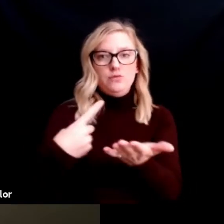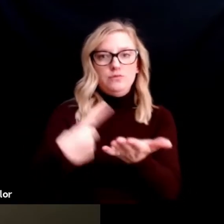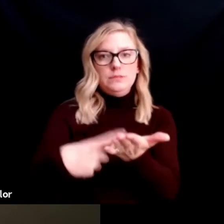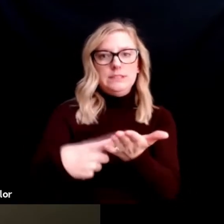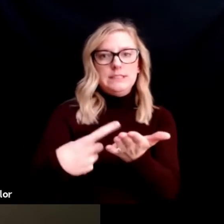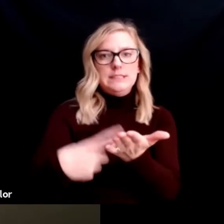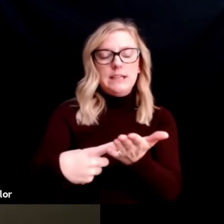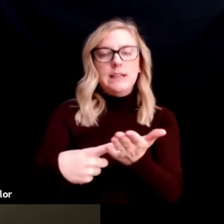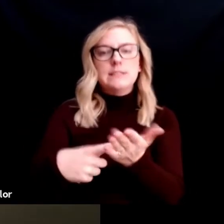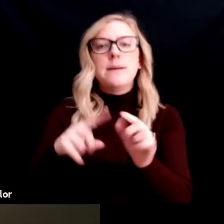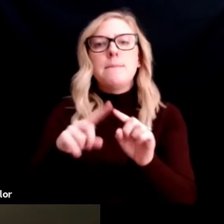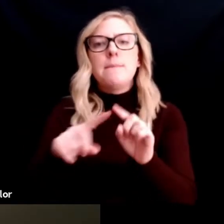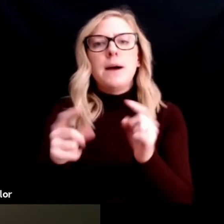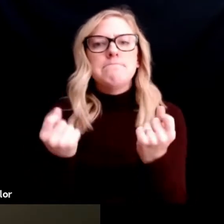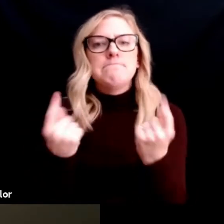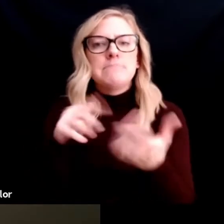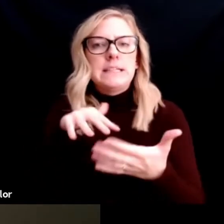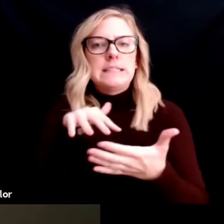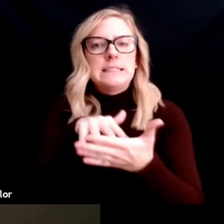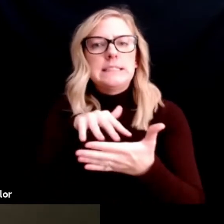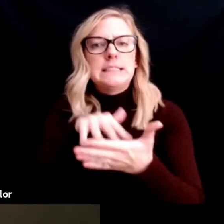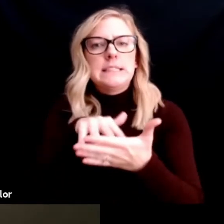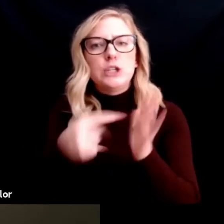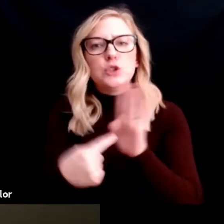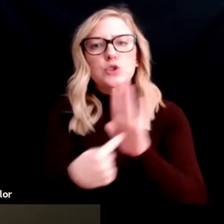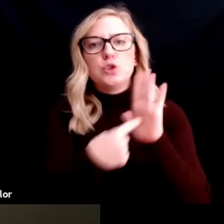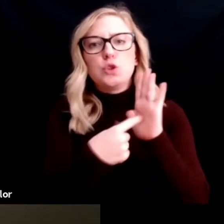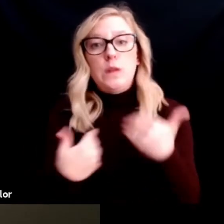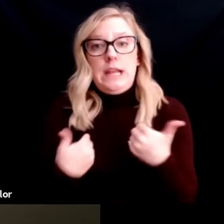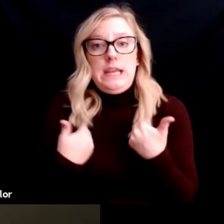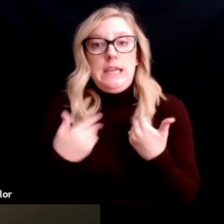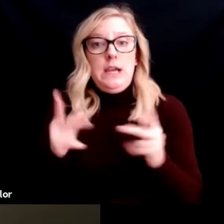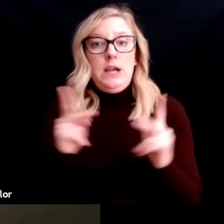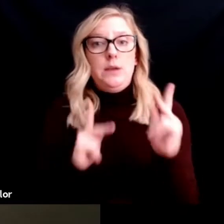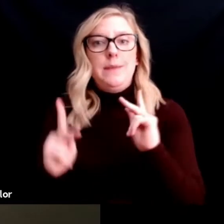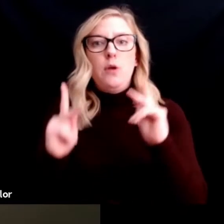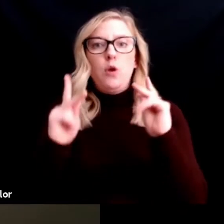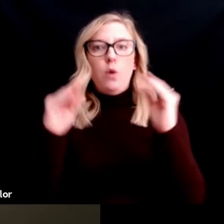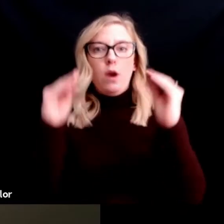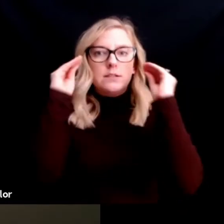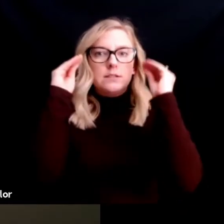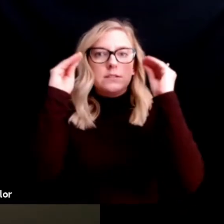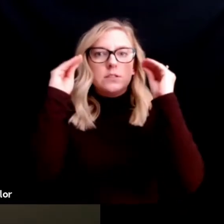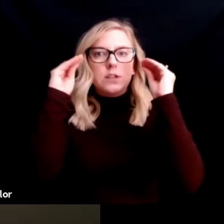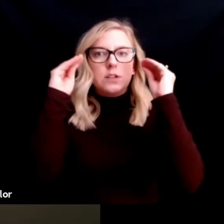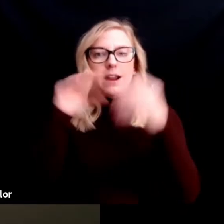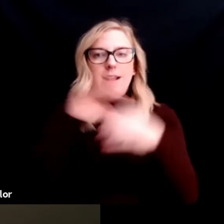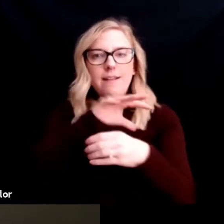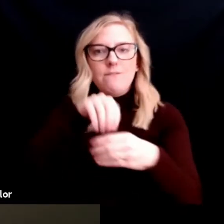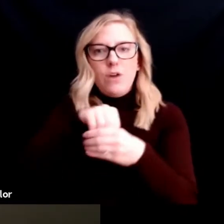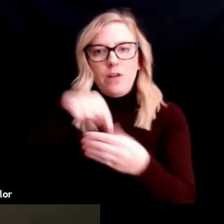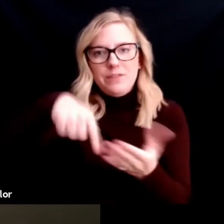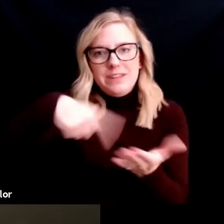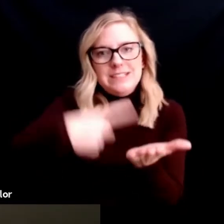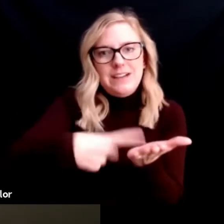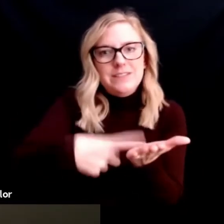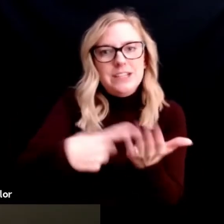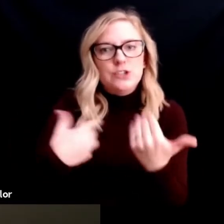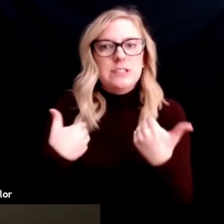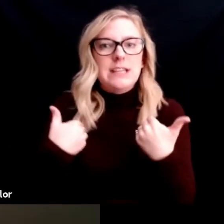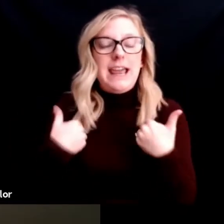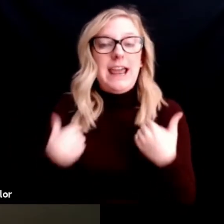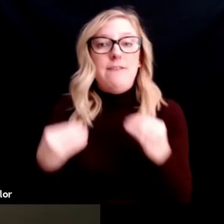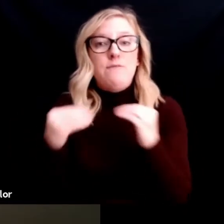show that young people who do receive this education and have these conversations have healthier outcomes and even delayed